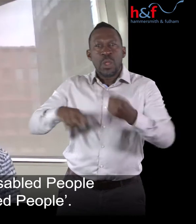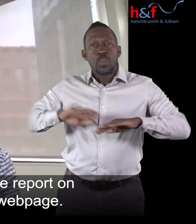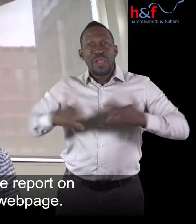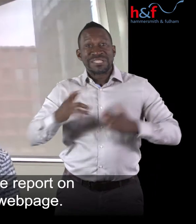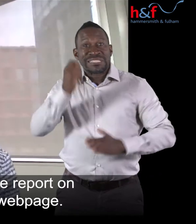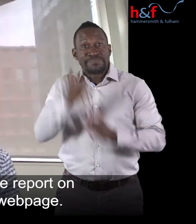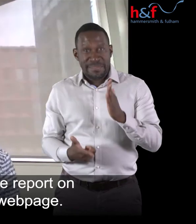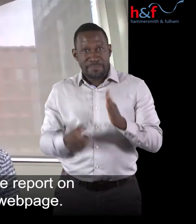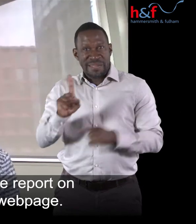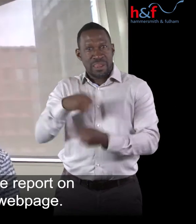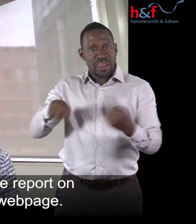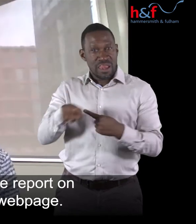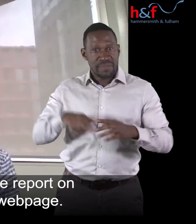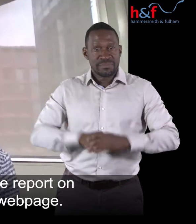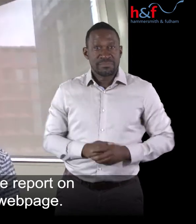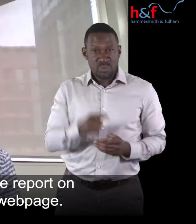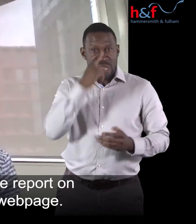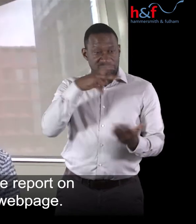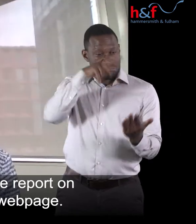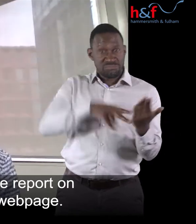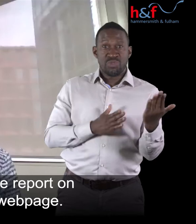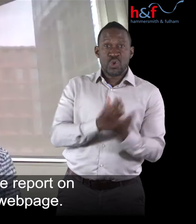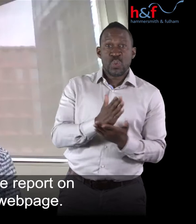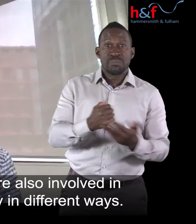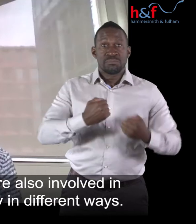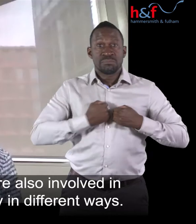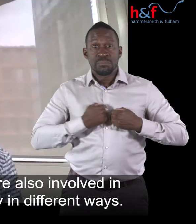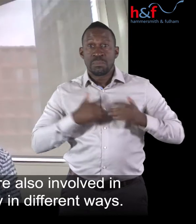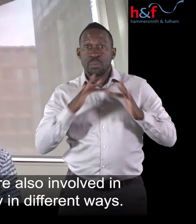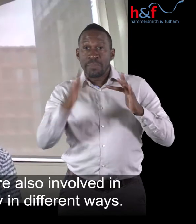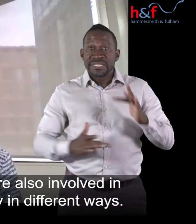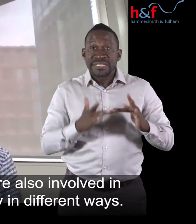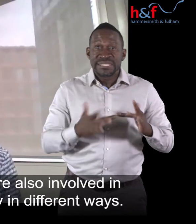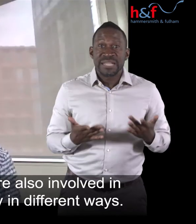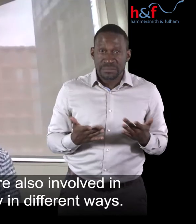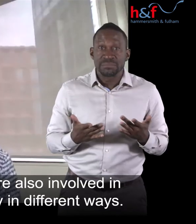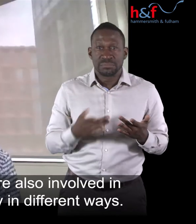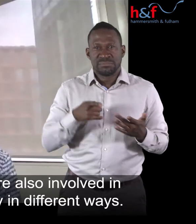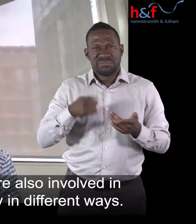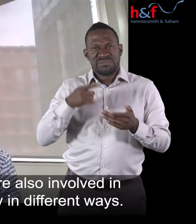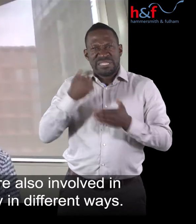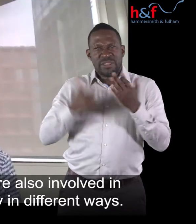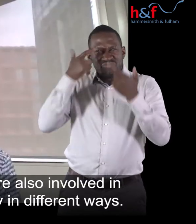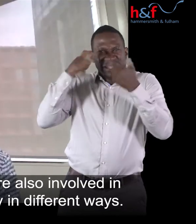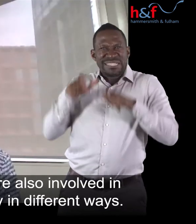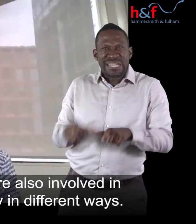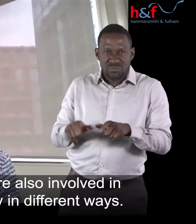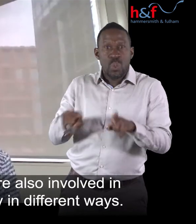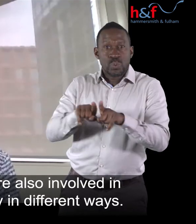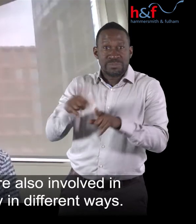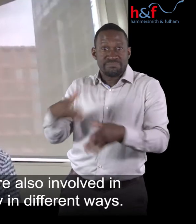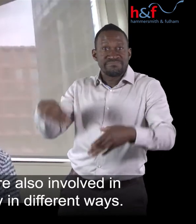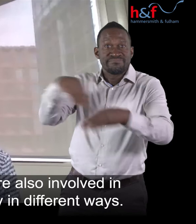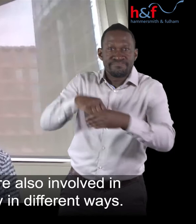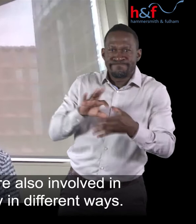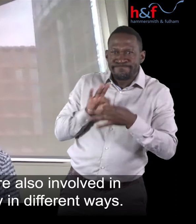You can read the report on the Council's webpage. Disabled residents were also involved in working on the strategy